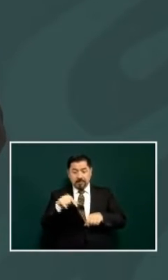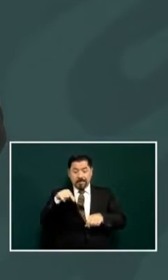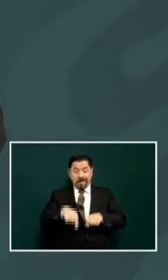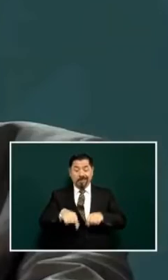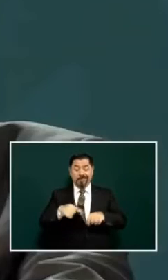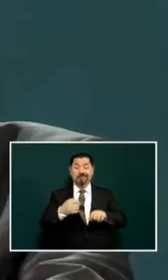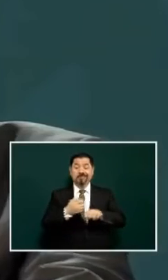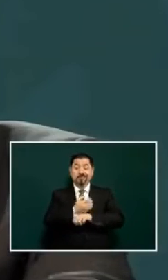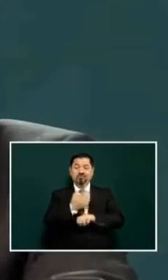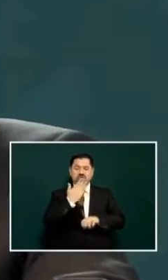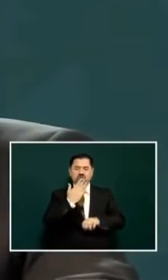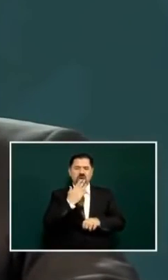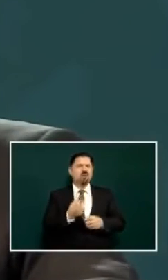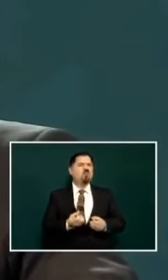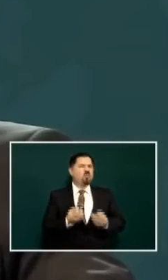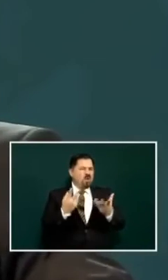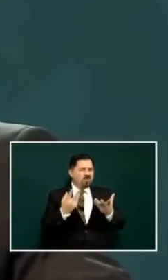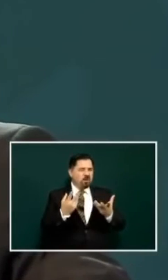Sonora